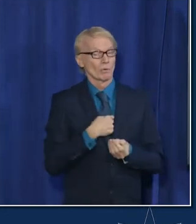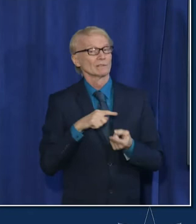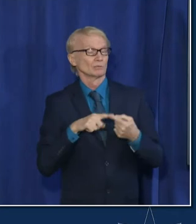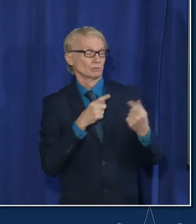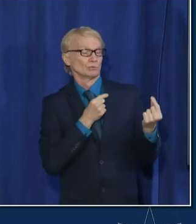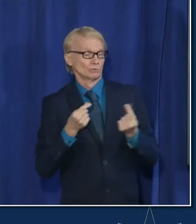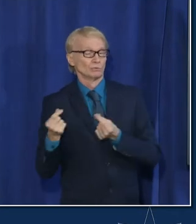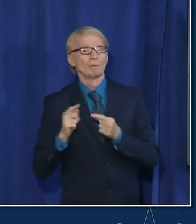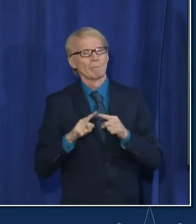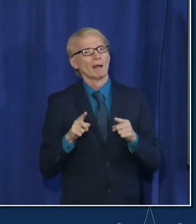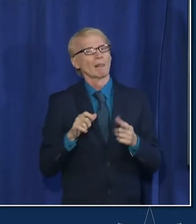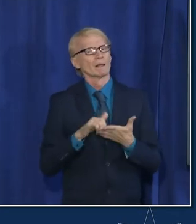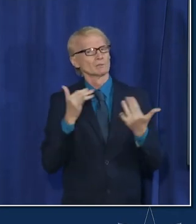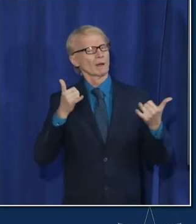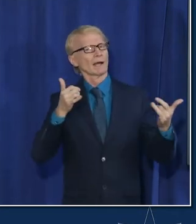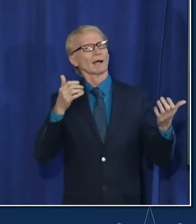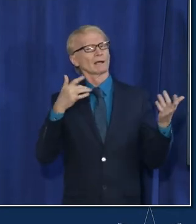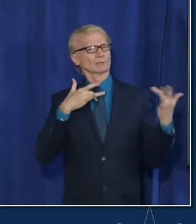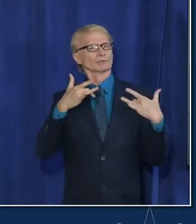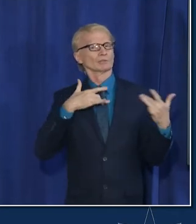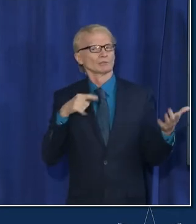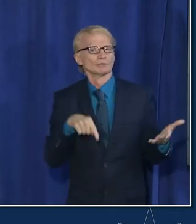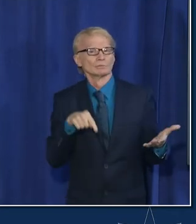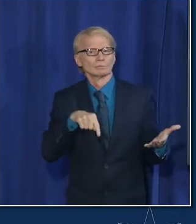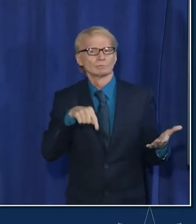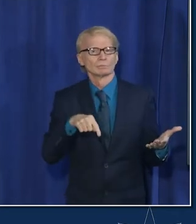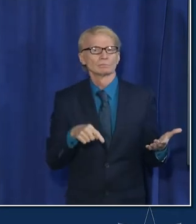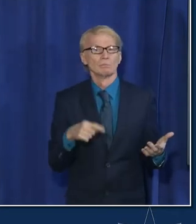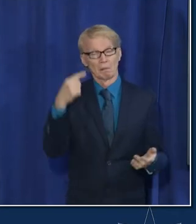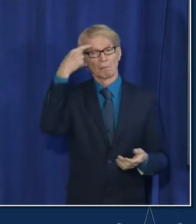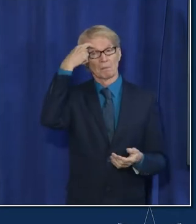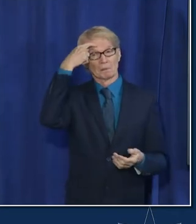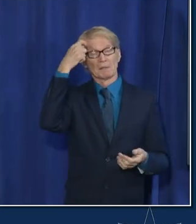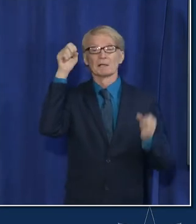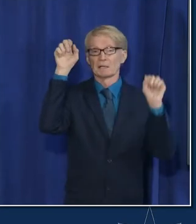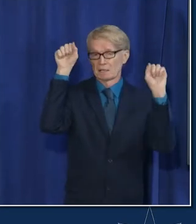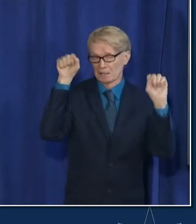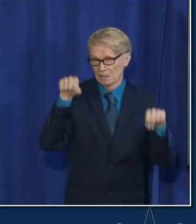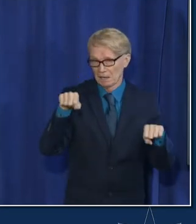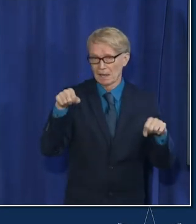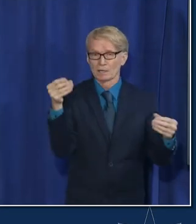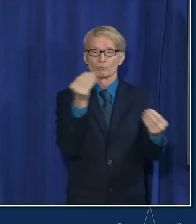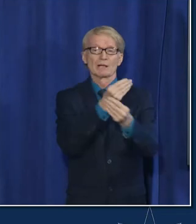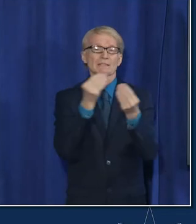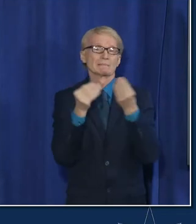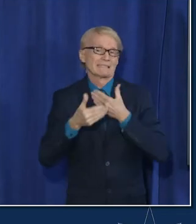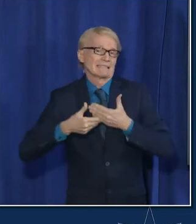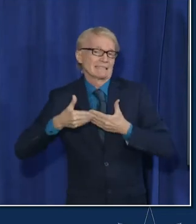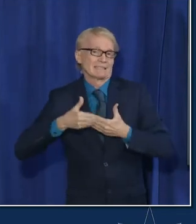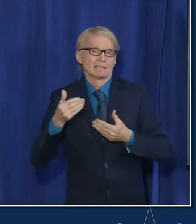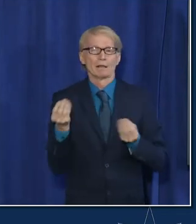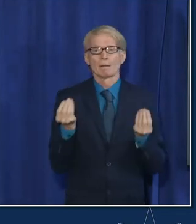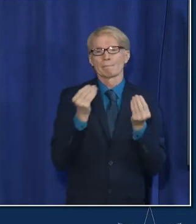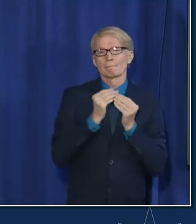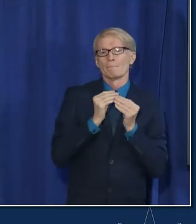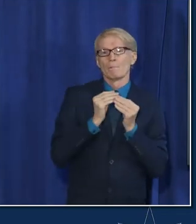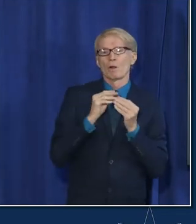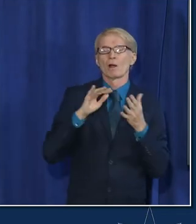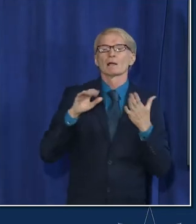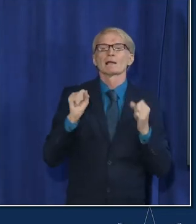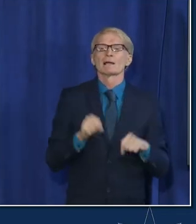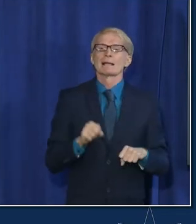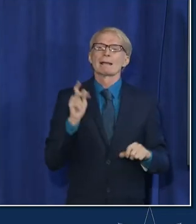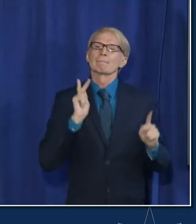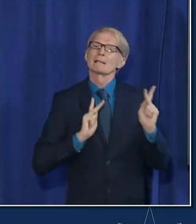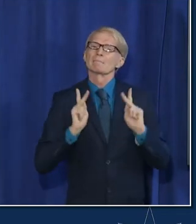uh and so we think it's likely that it's more transmissible we think it's likely there will be some more immune escape um meaning that